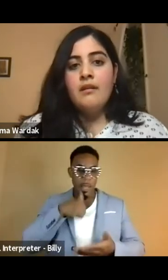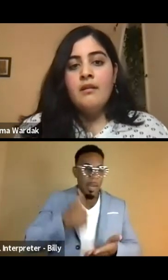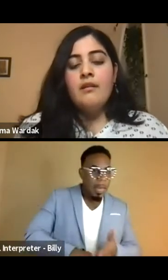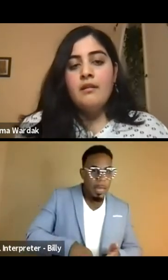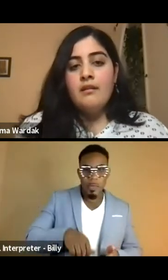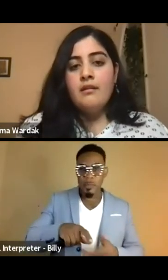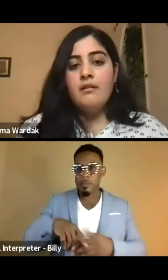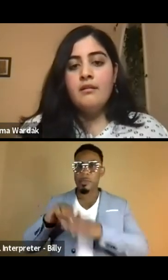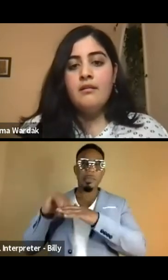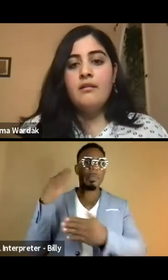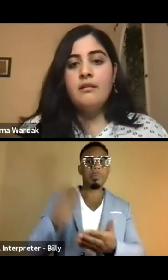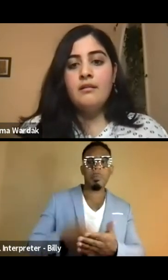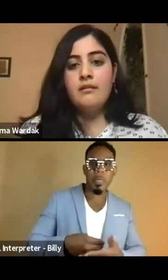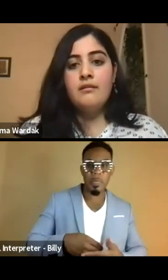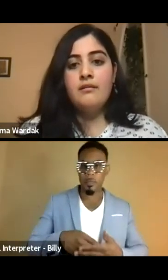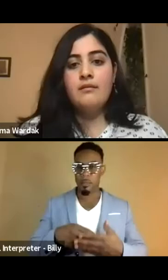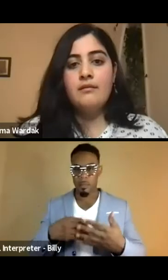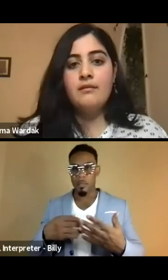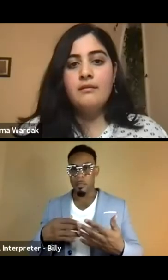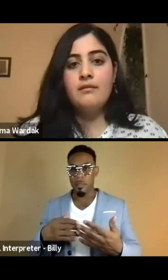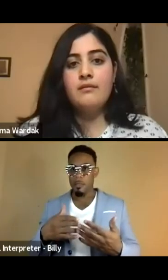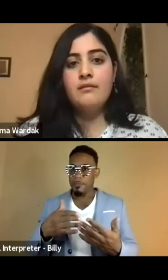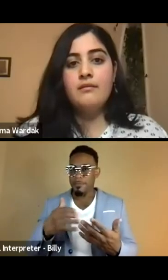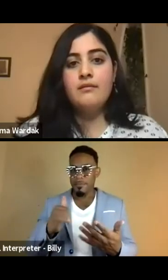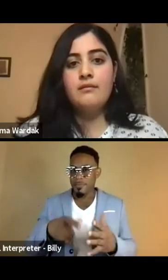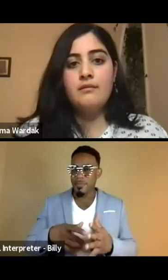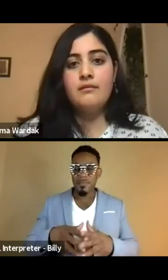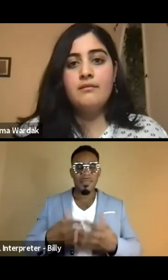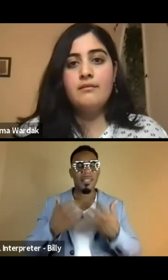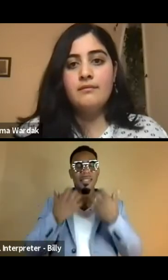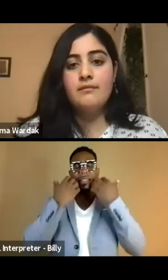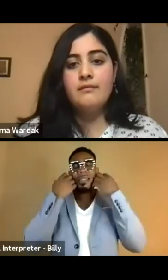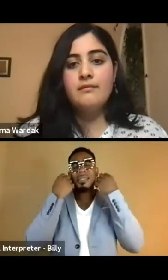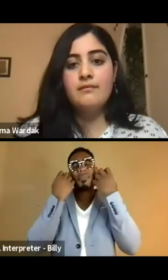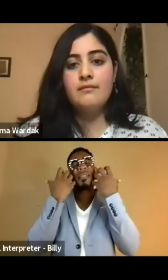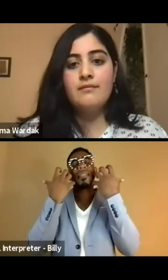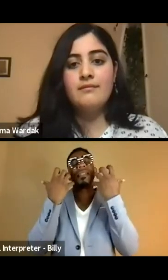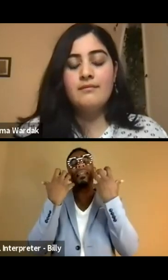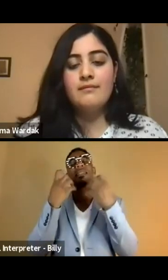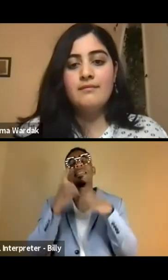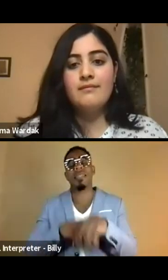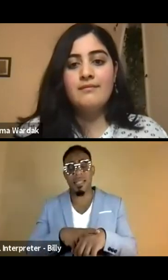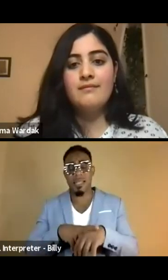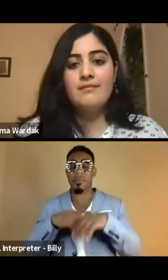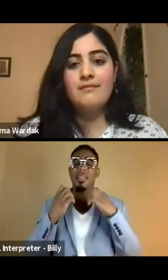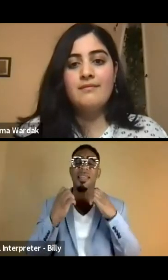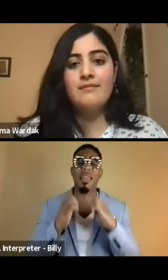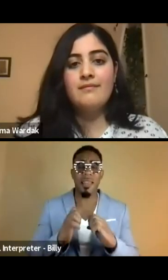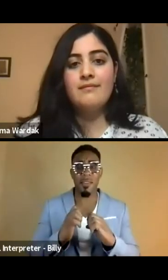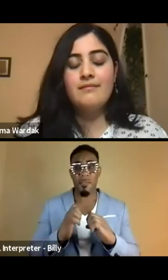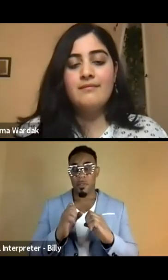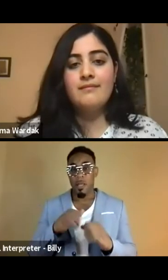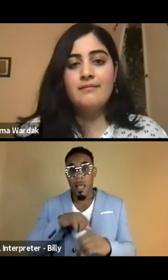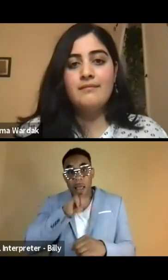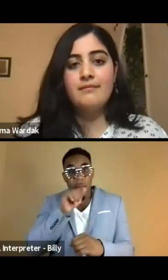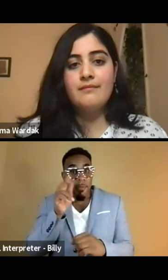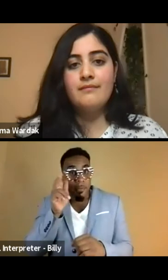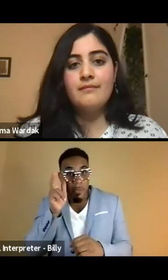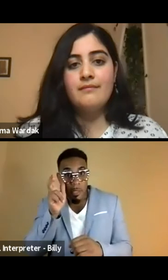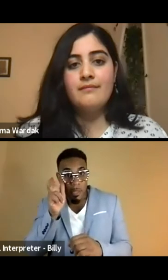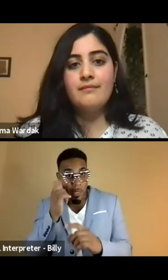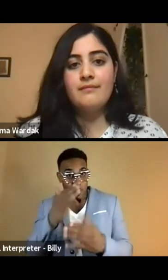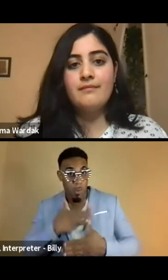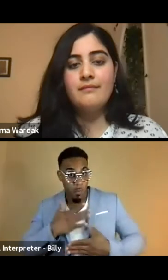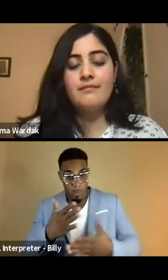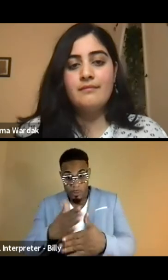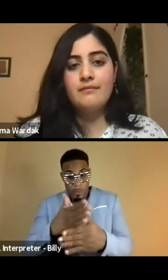to send money, um, which just takes up so much time and effort. Um, and so I'd love to hear if you're